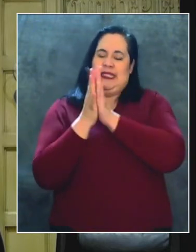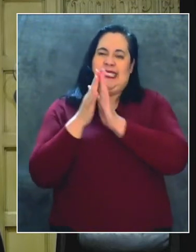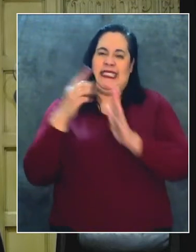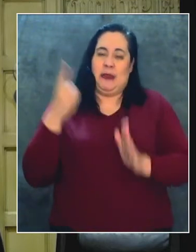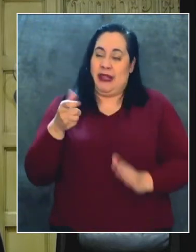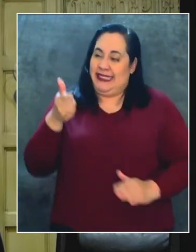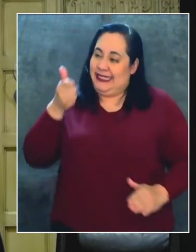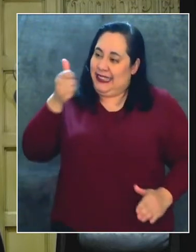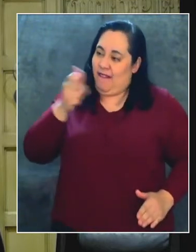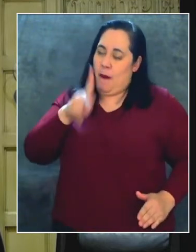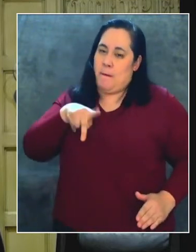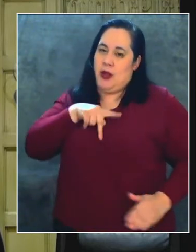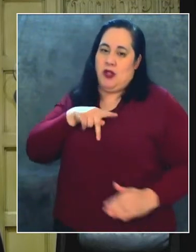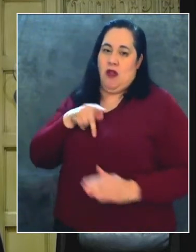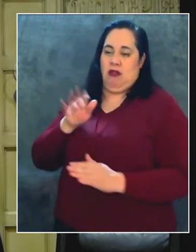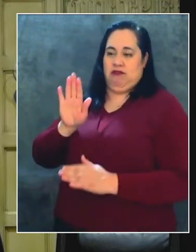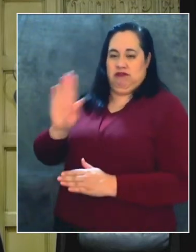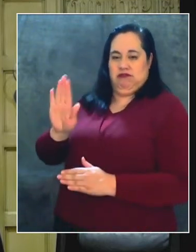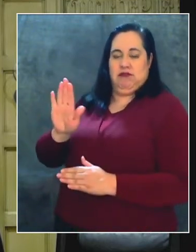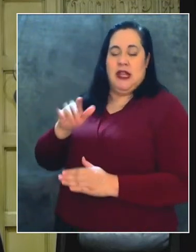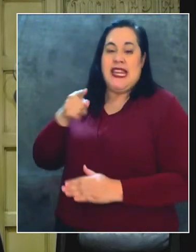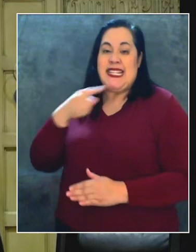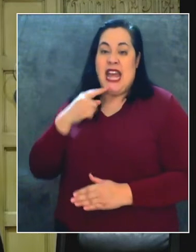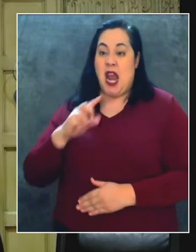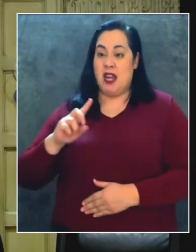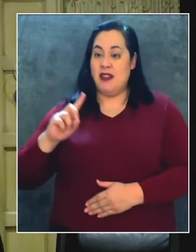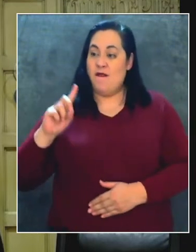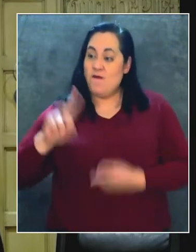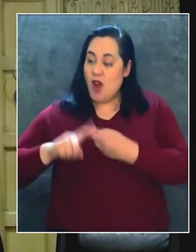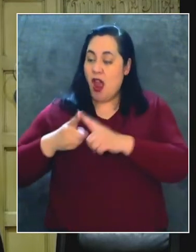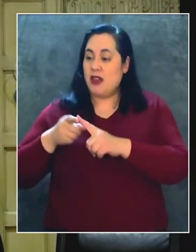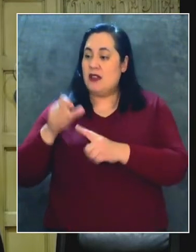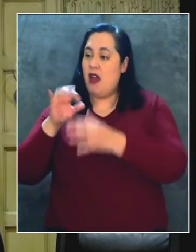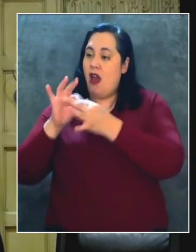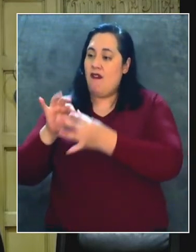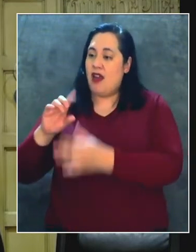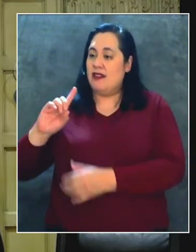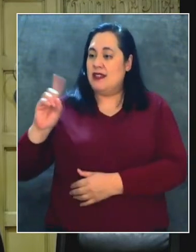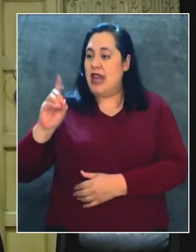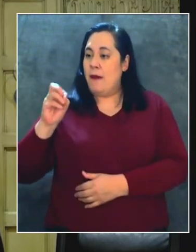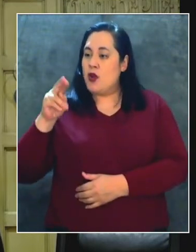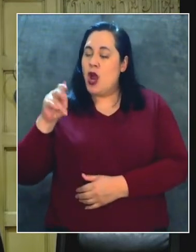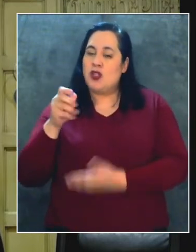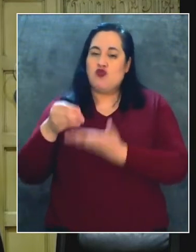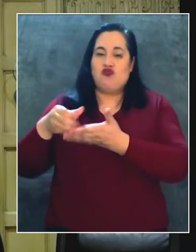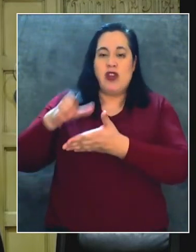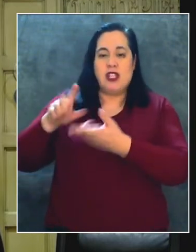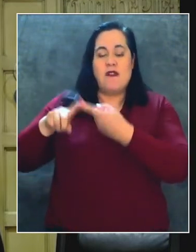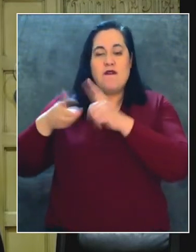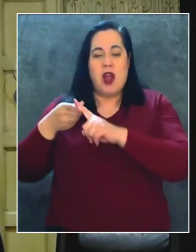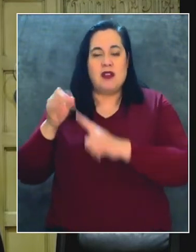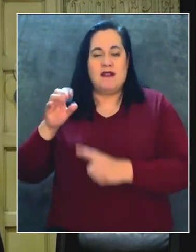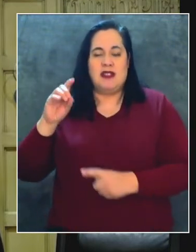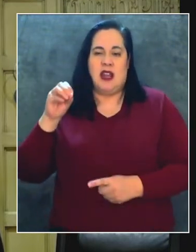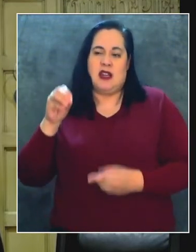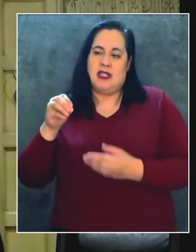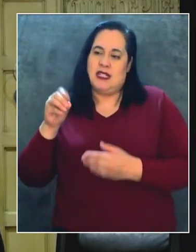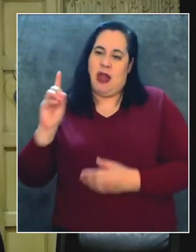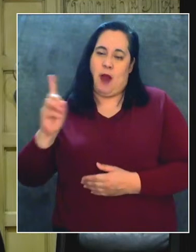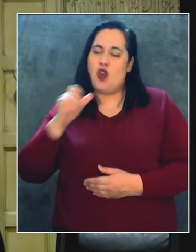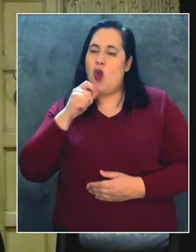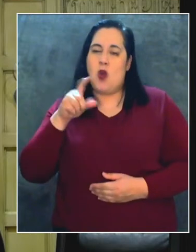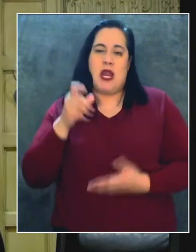He said that this was about Democrats, friends of Democrats, rich friends of Democrats who don't need the money.